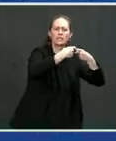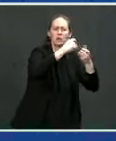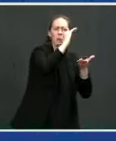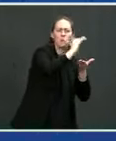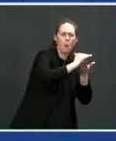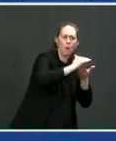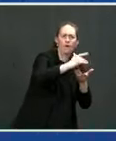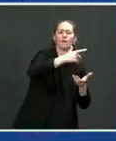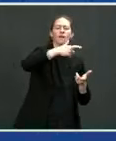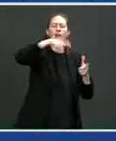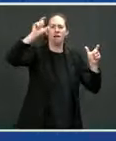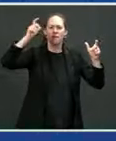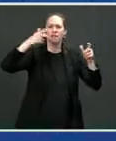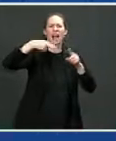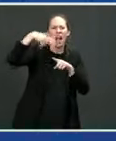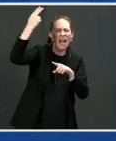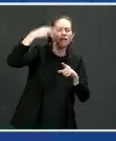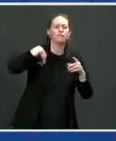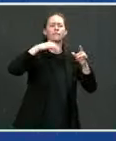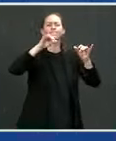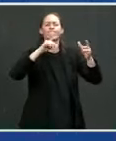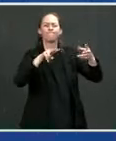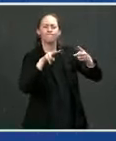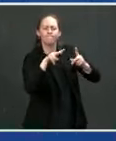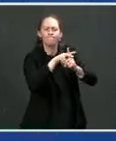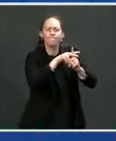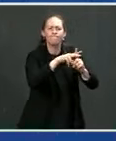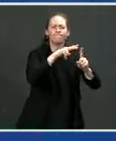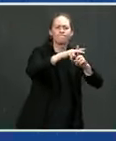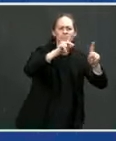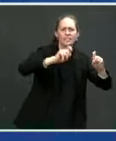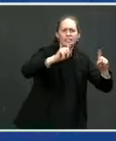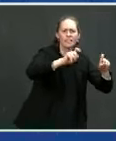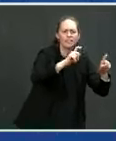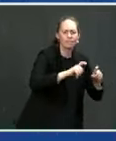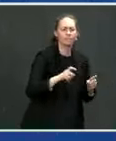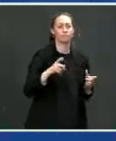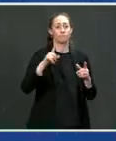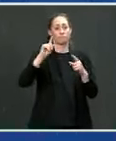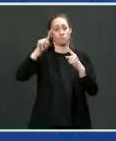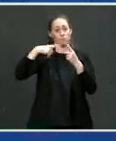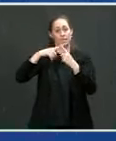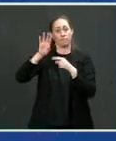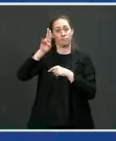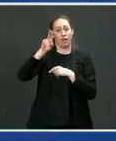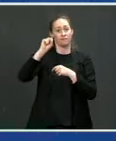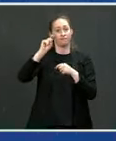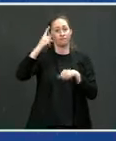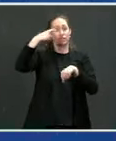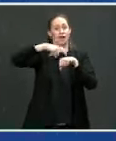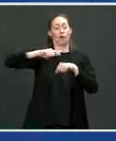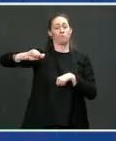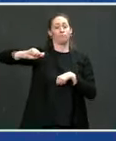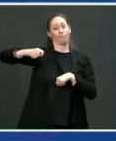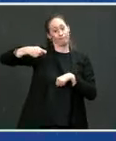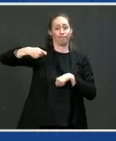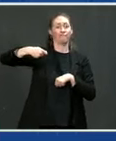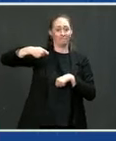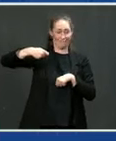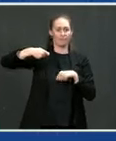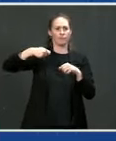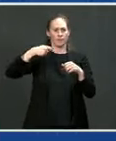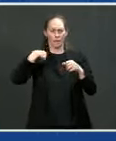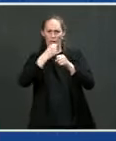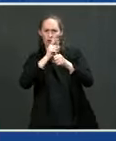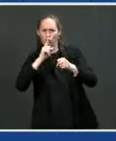checking throughout the bus. So once it goes into our commissioning area, the bus is turned on for the first time. So we work all the electrical kinks out on the bus.